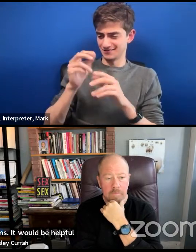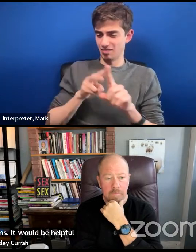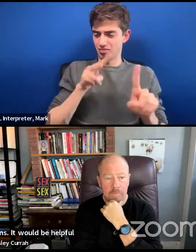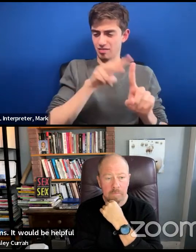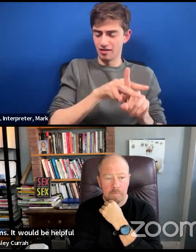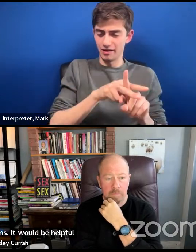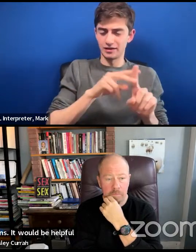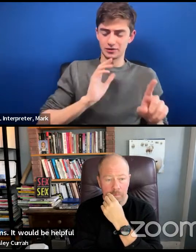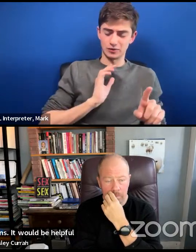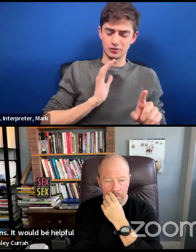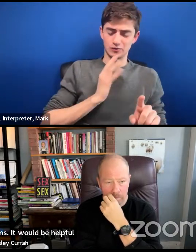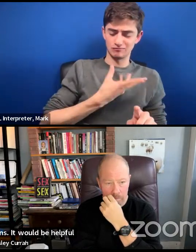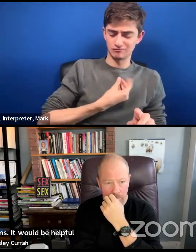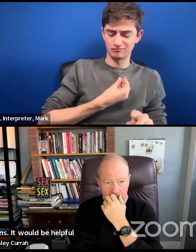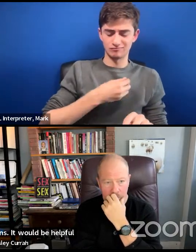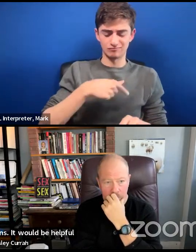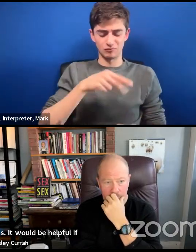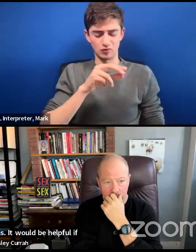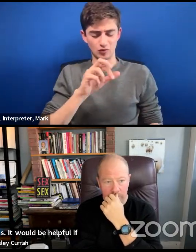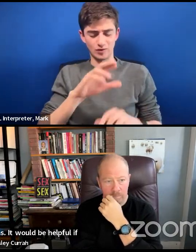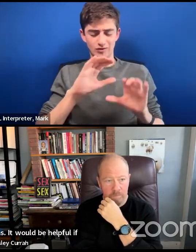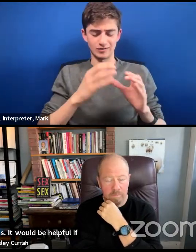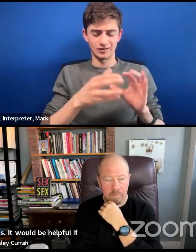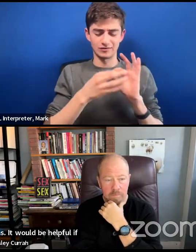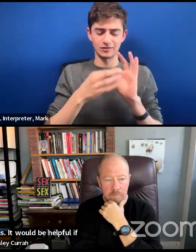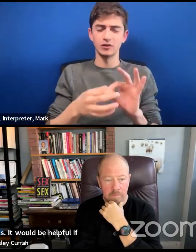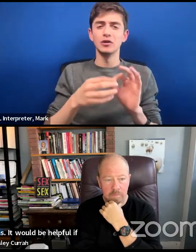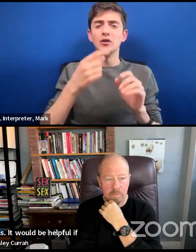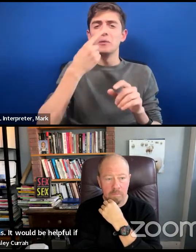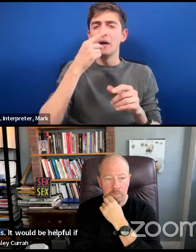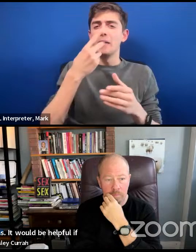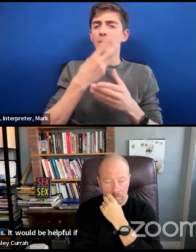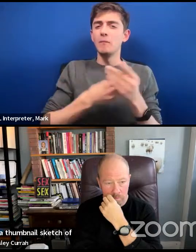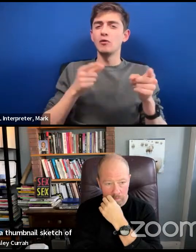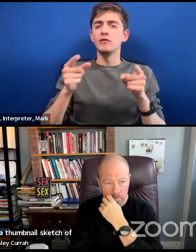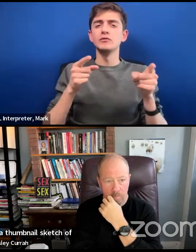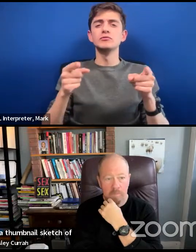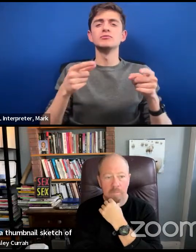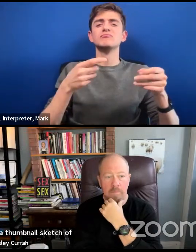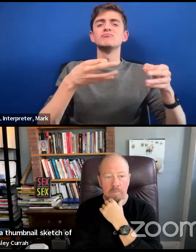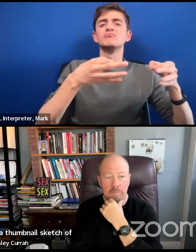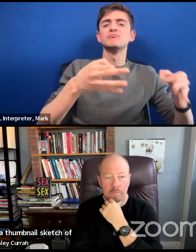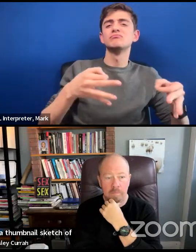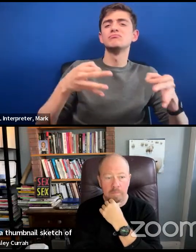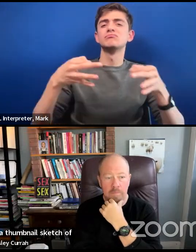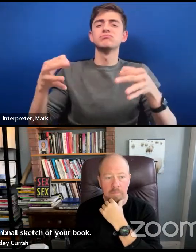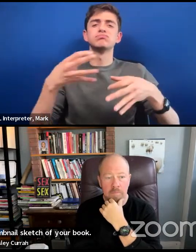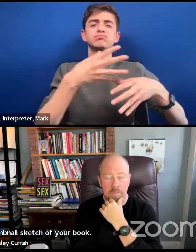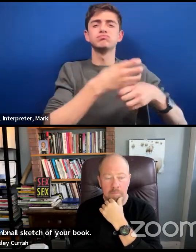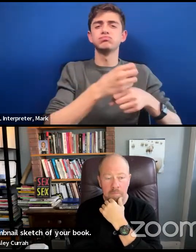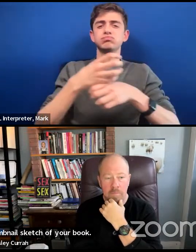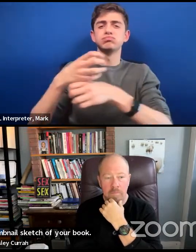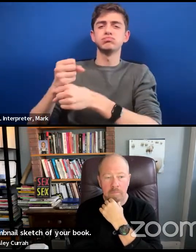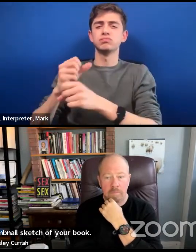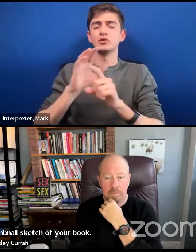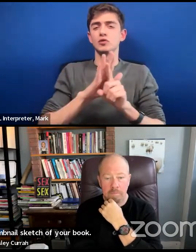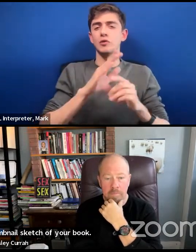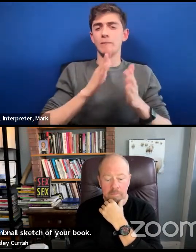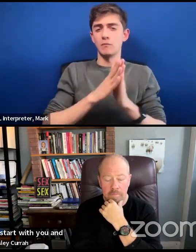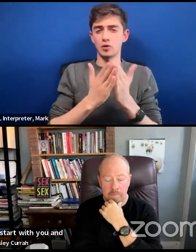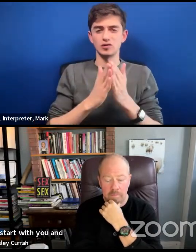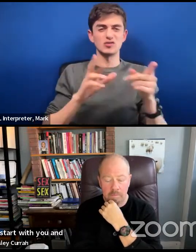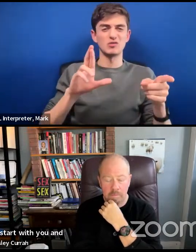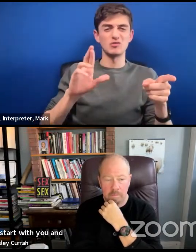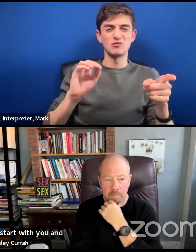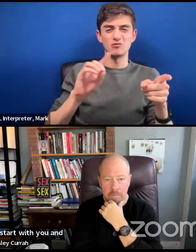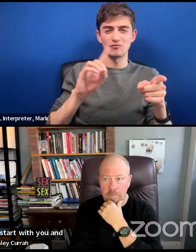of you in turn gave us a thumbnail sketch of your book. And so maybe Ramsey will start with you and Queer Forms. Can